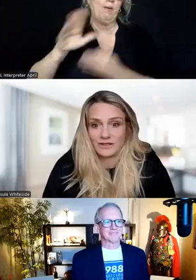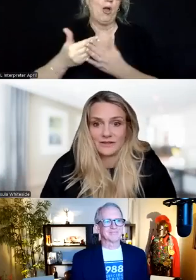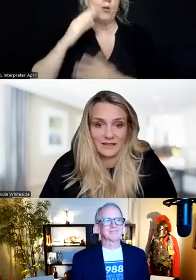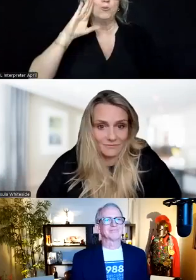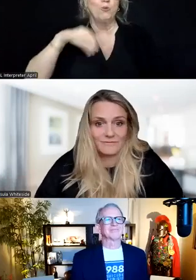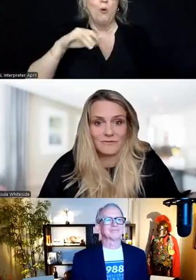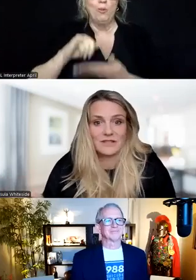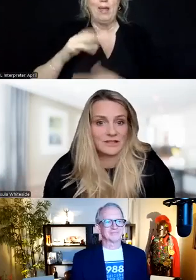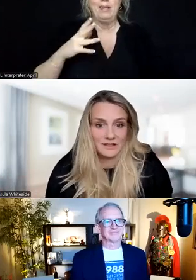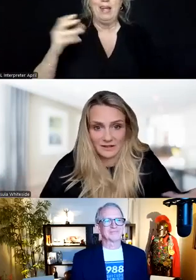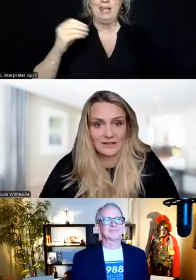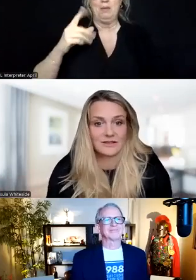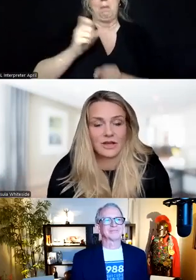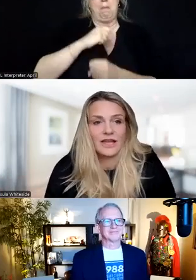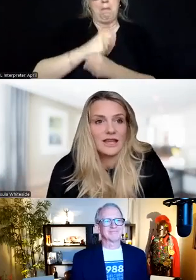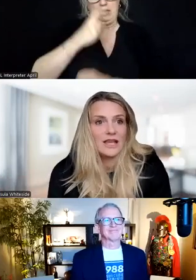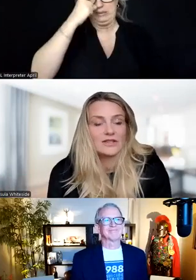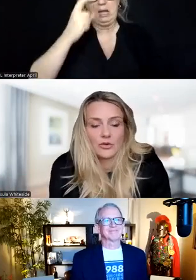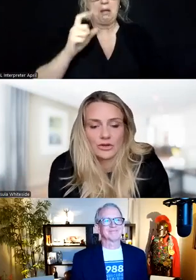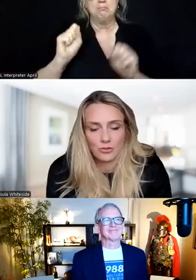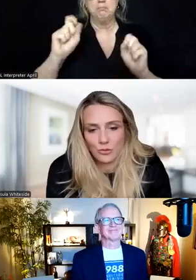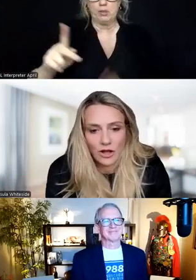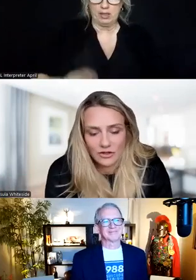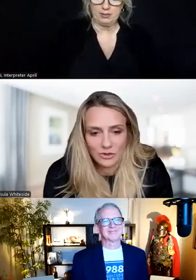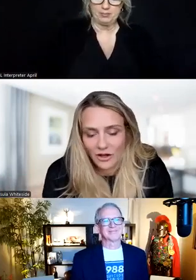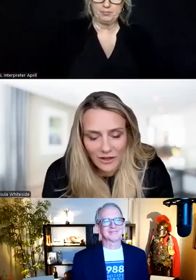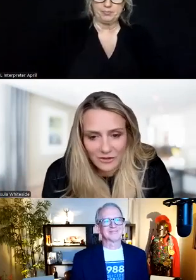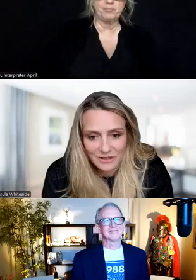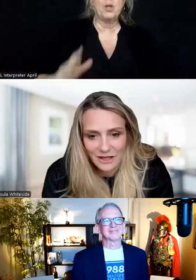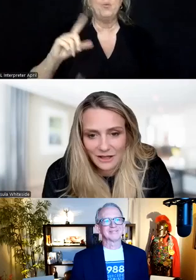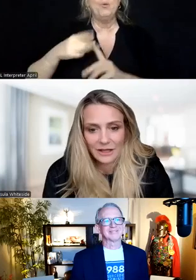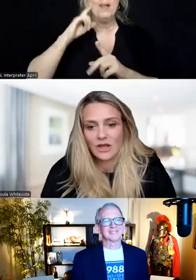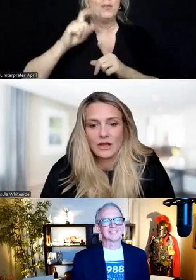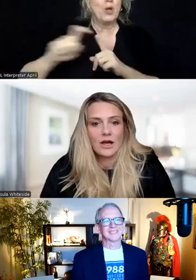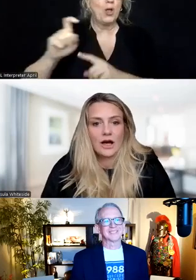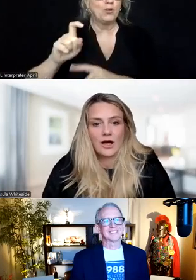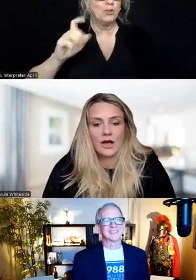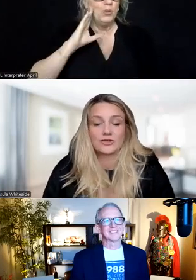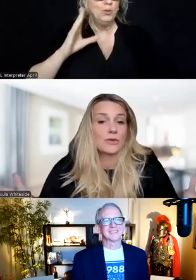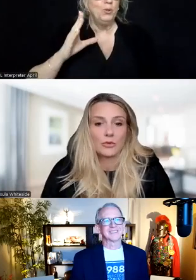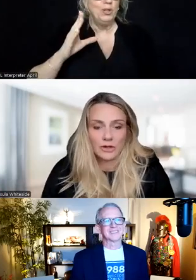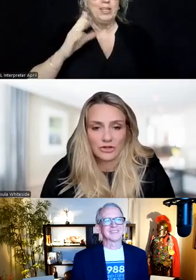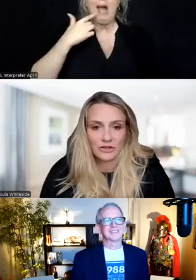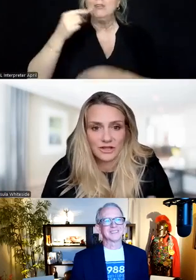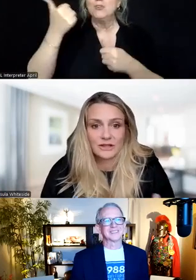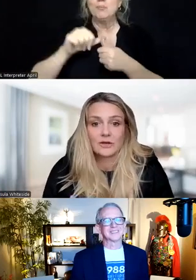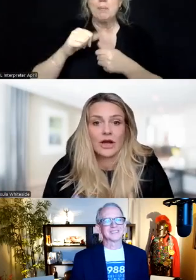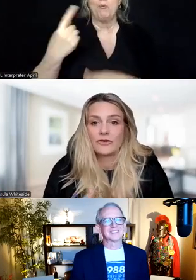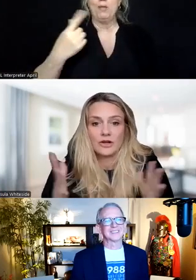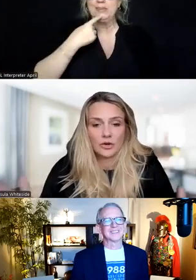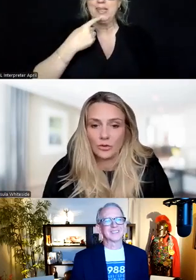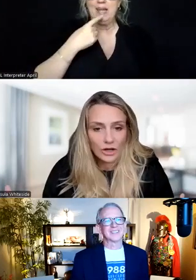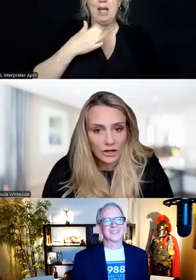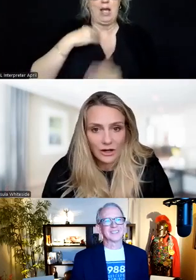this makes sense, and this is okay. And so when callers would call, they would say, like, I just remember one in particular saying,